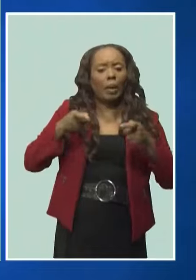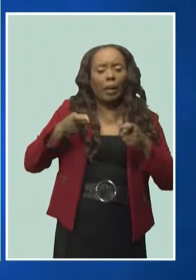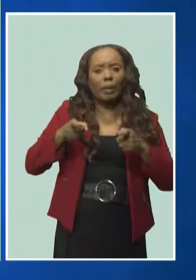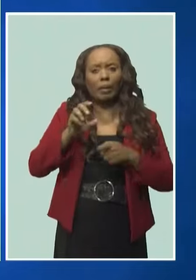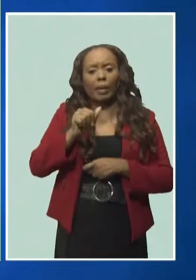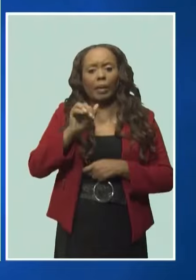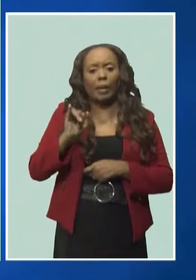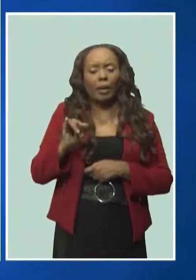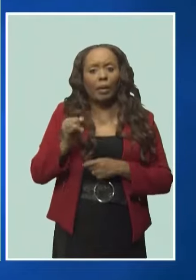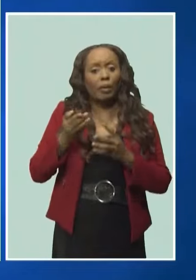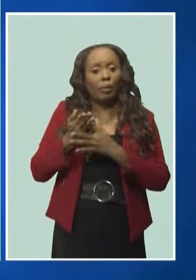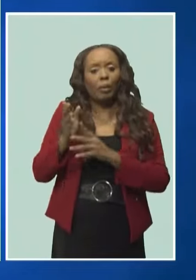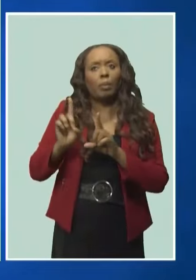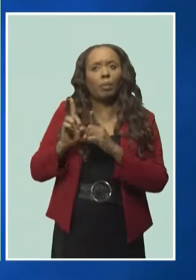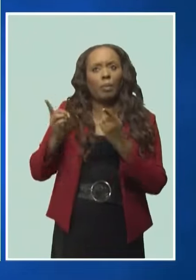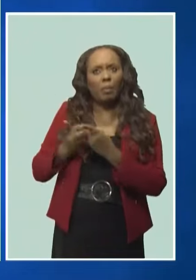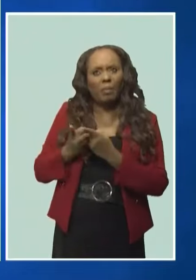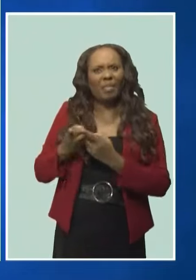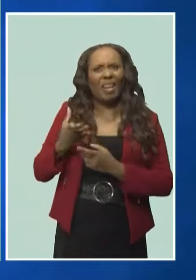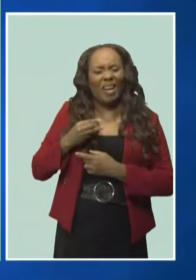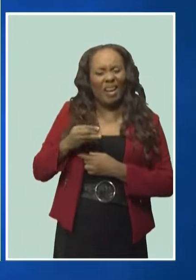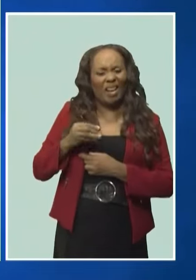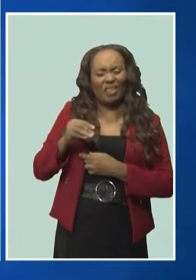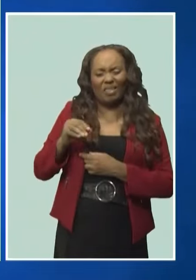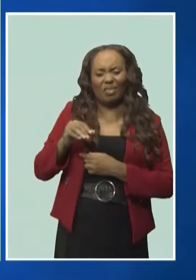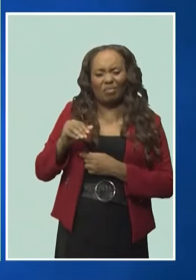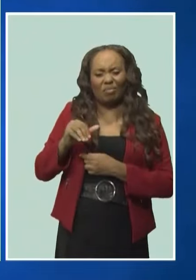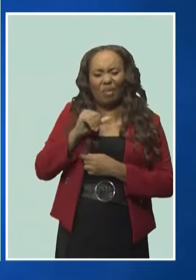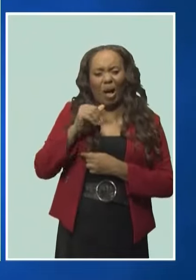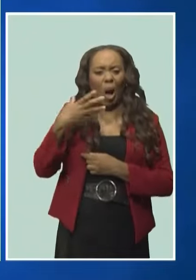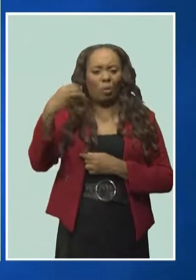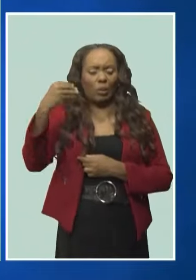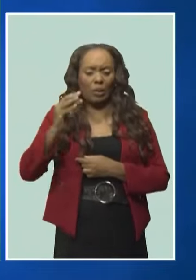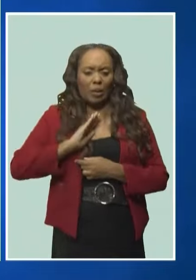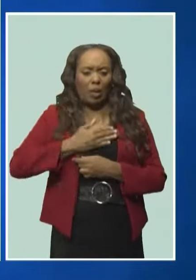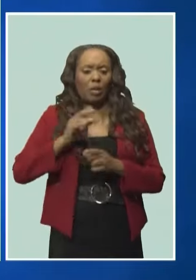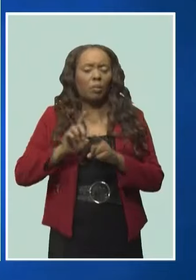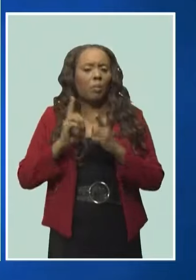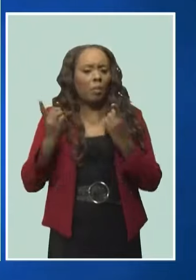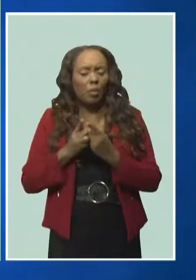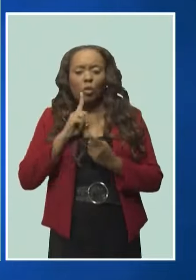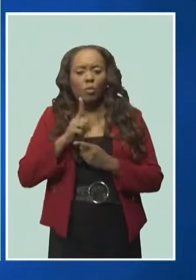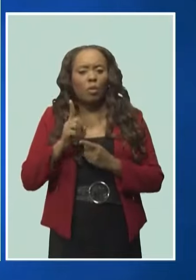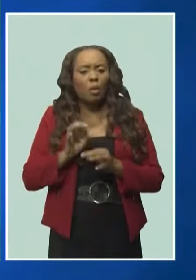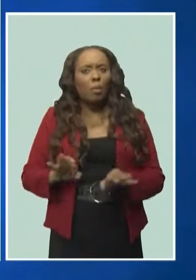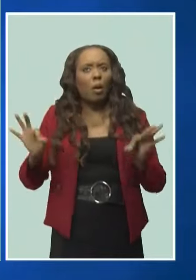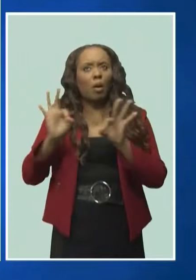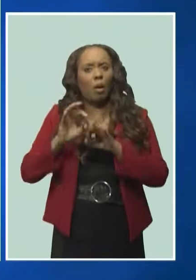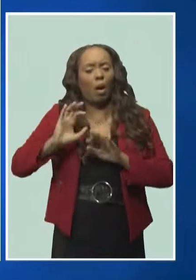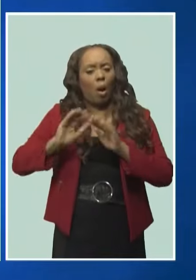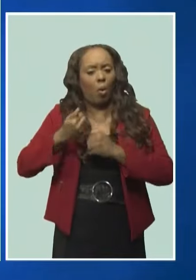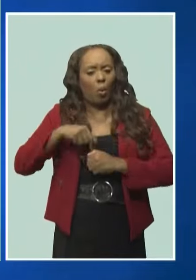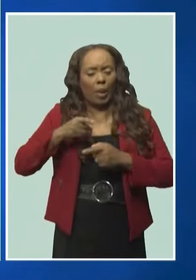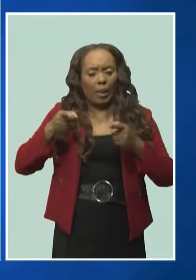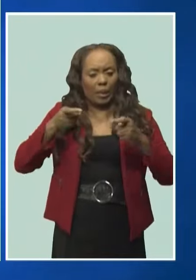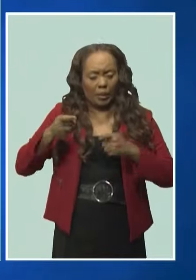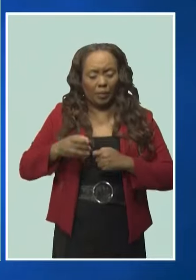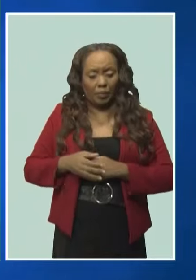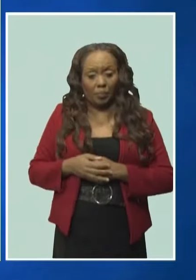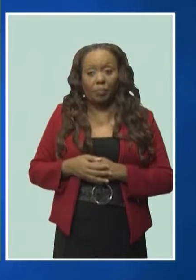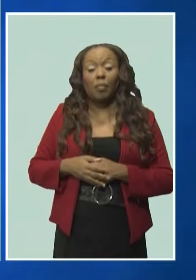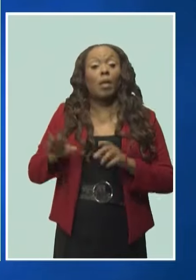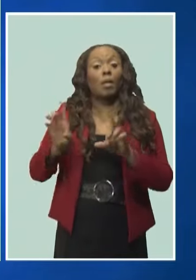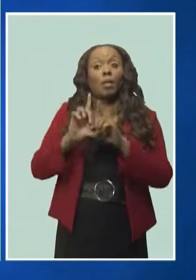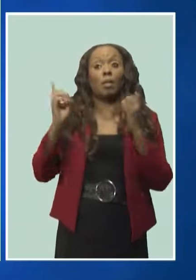it's handled. The trade officer said artificial intelligence is only one new area that has to be addressed. According to her, the